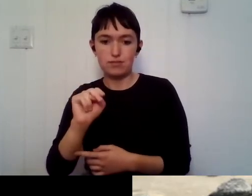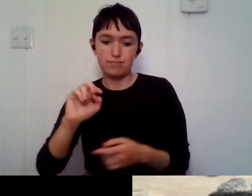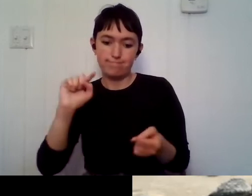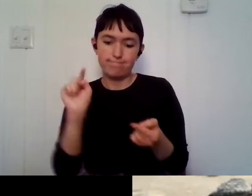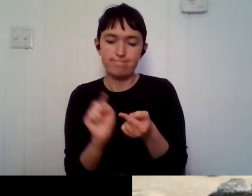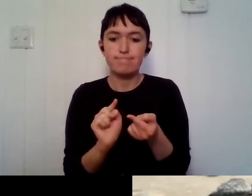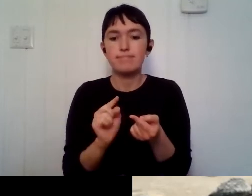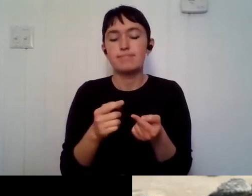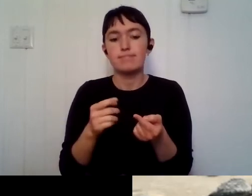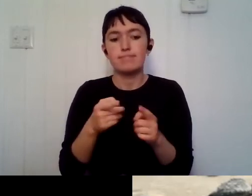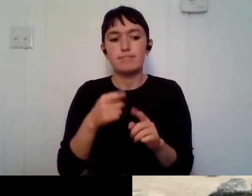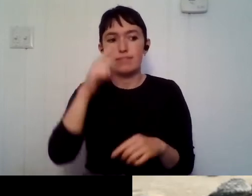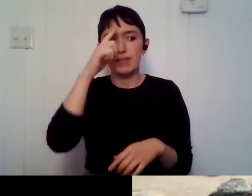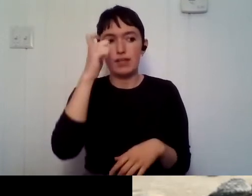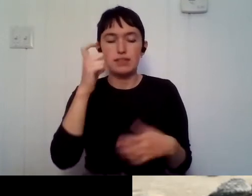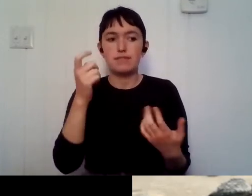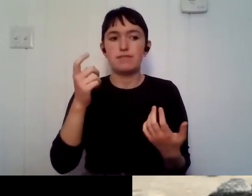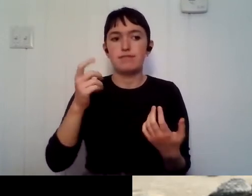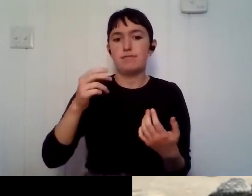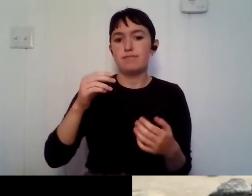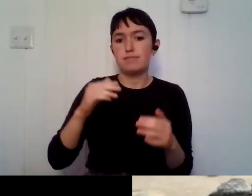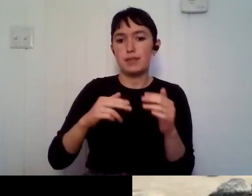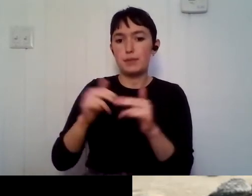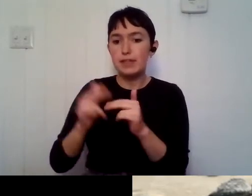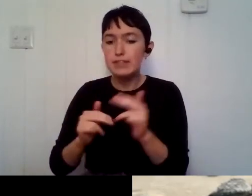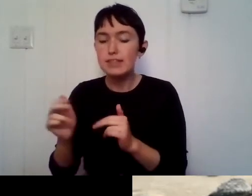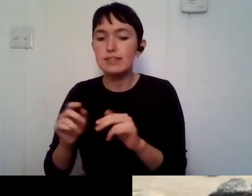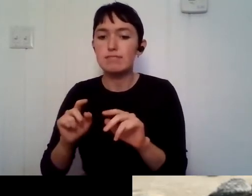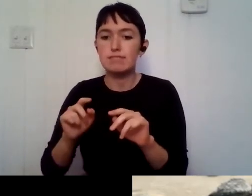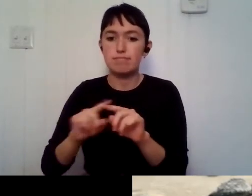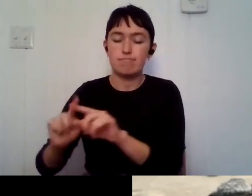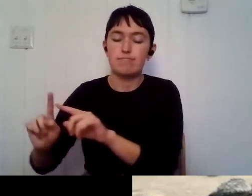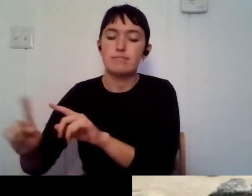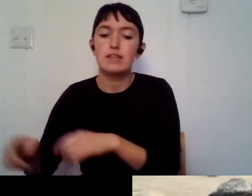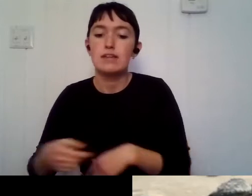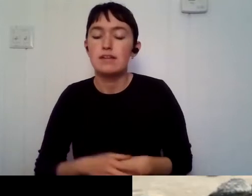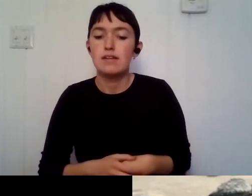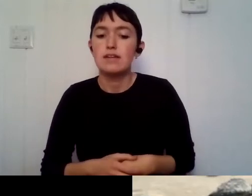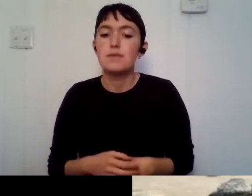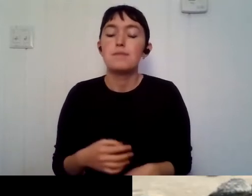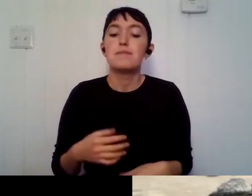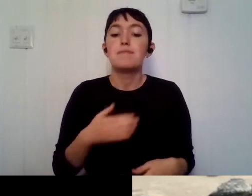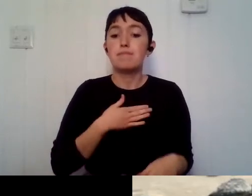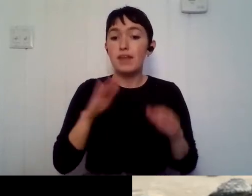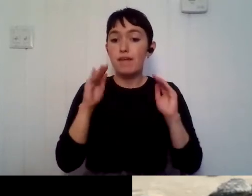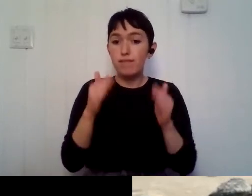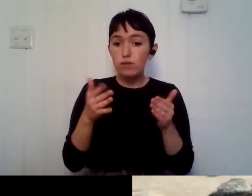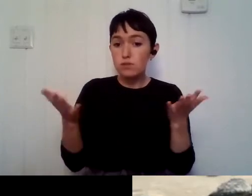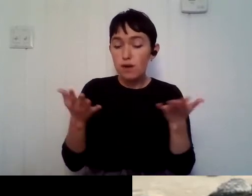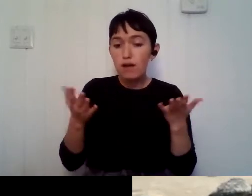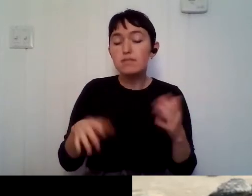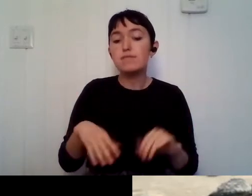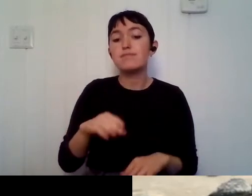So like when I worked with the Fish and Wildlife Service, my main focus was the Carnar Blue butterfly, which is